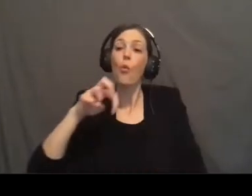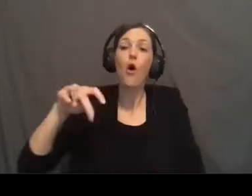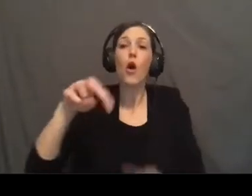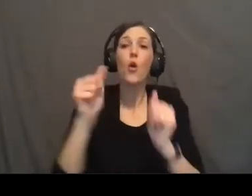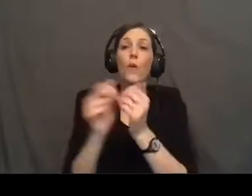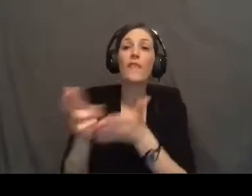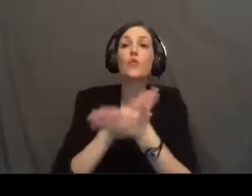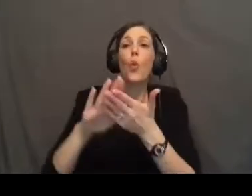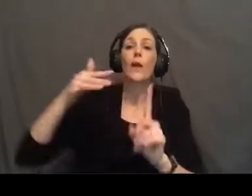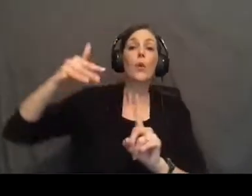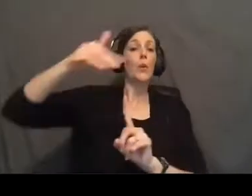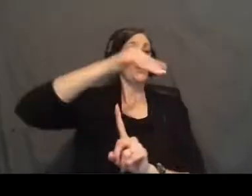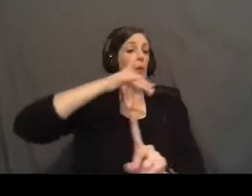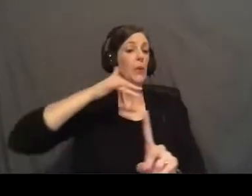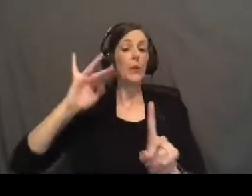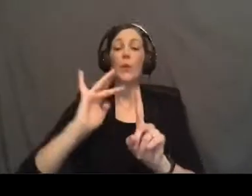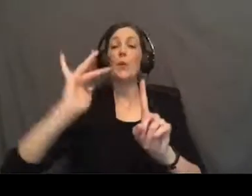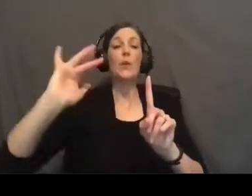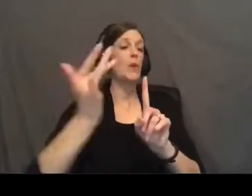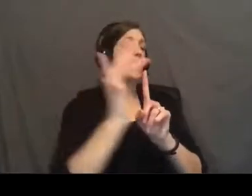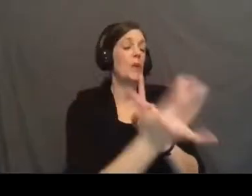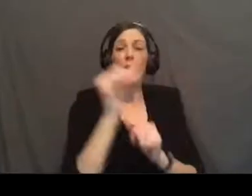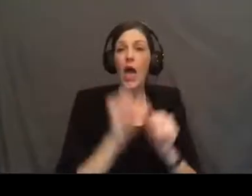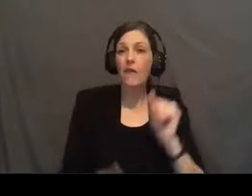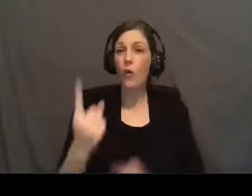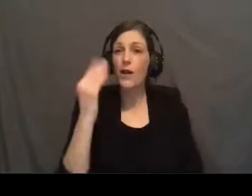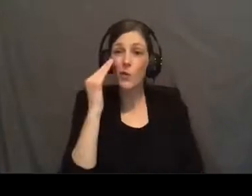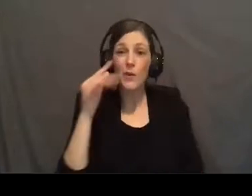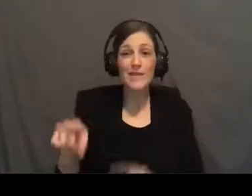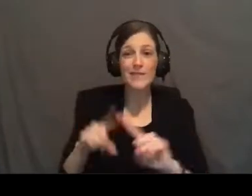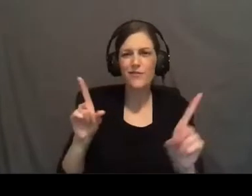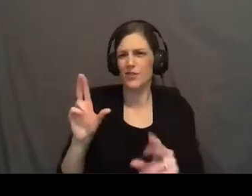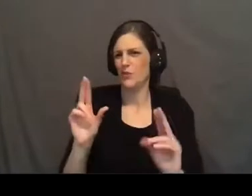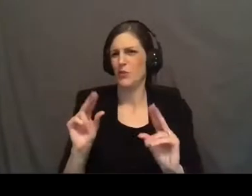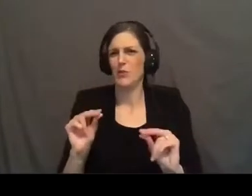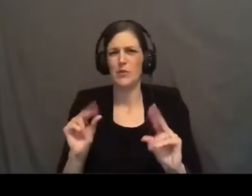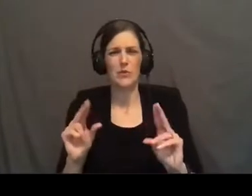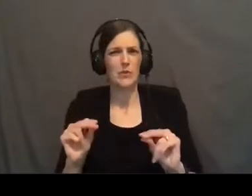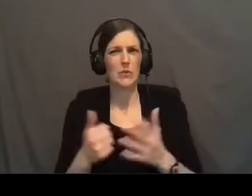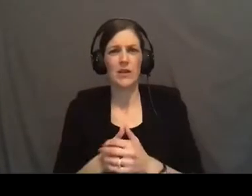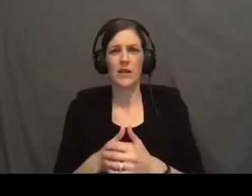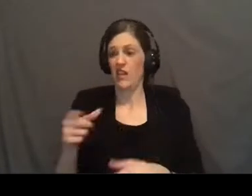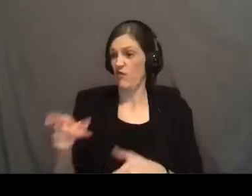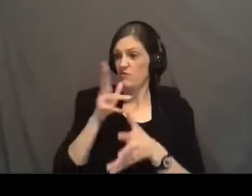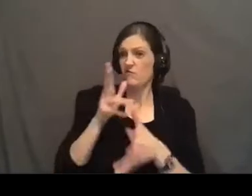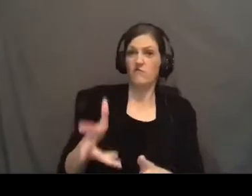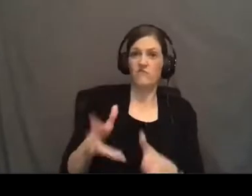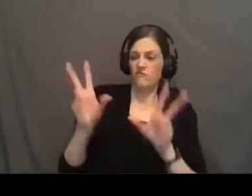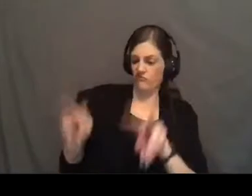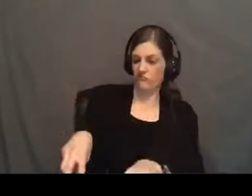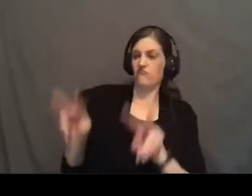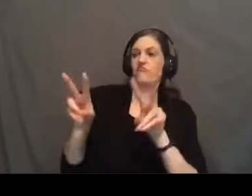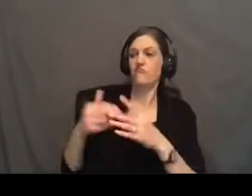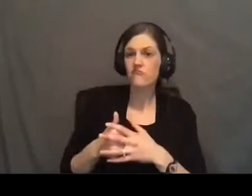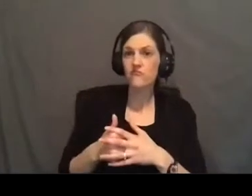glow around him that everybody knew that he was different. No. He was despised. He was looked down upon.